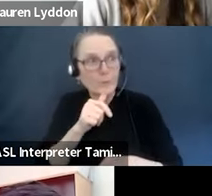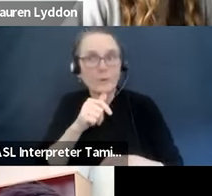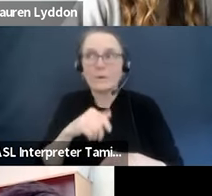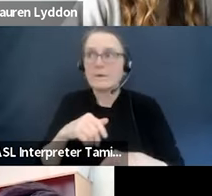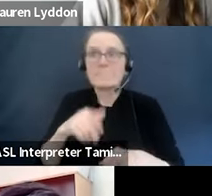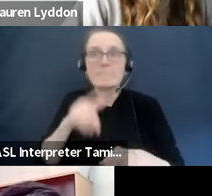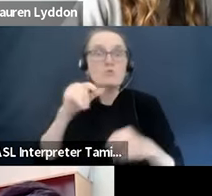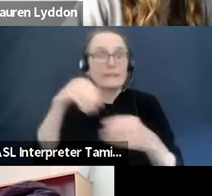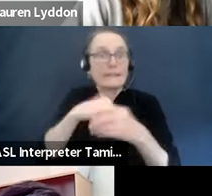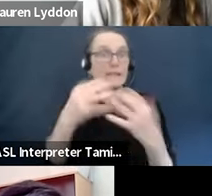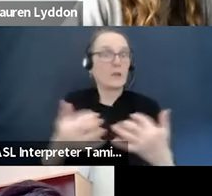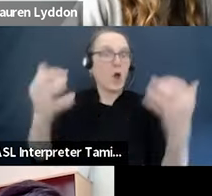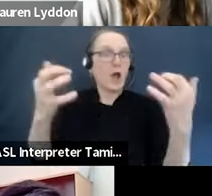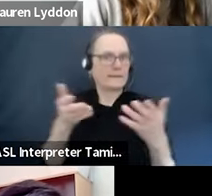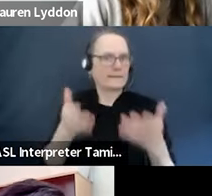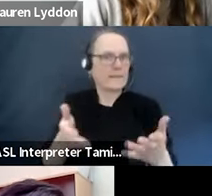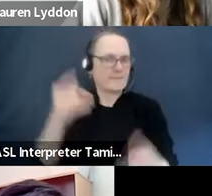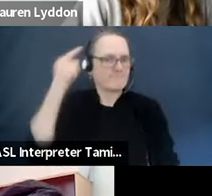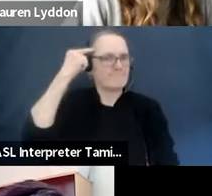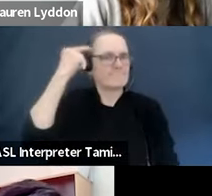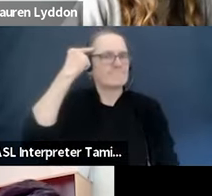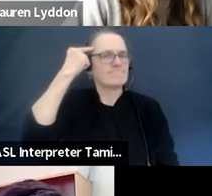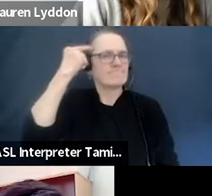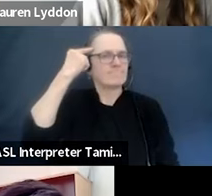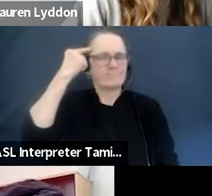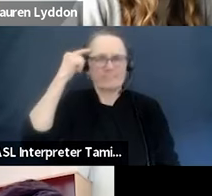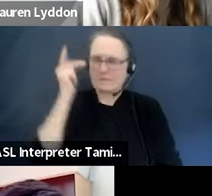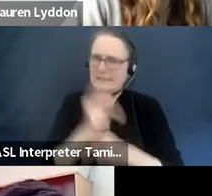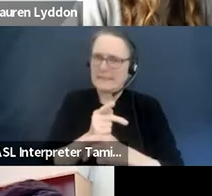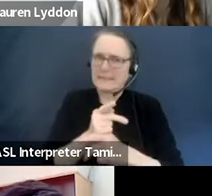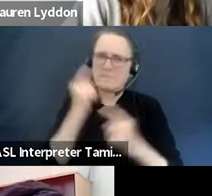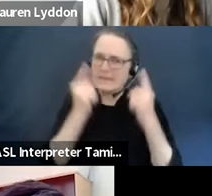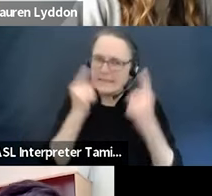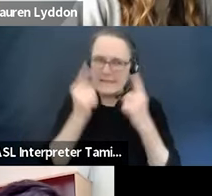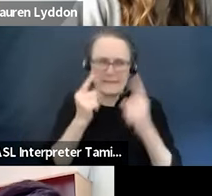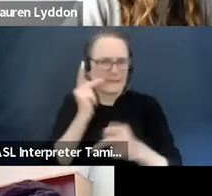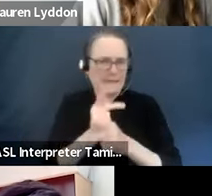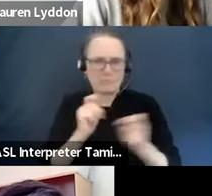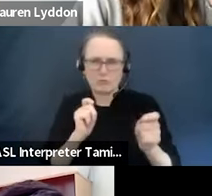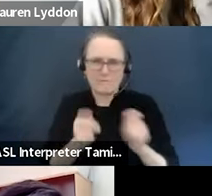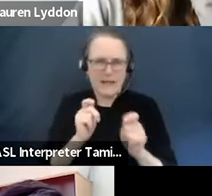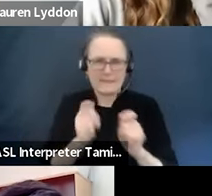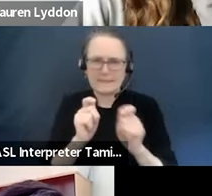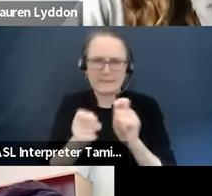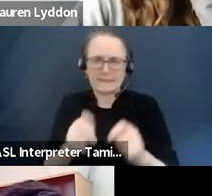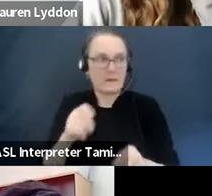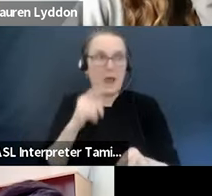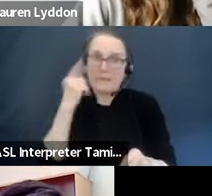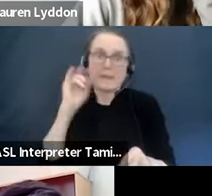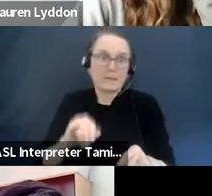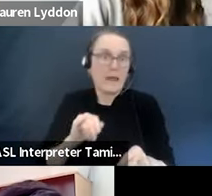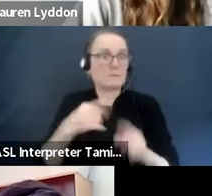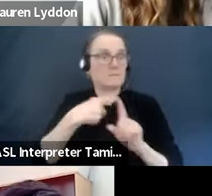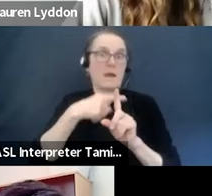I think that's really important to keep us alive and relevant and exciting for the audiences we have now and for the audiences